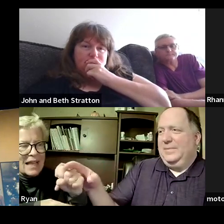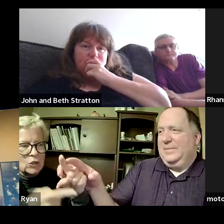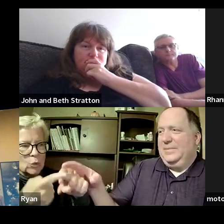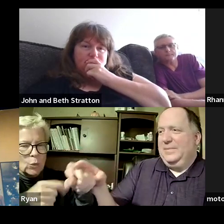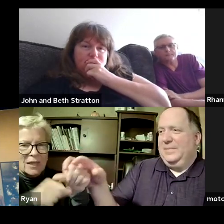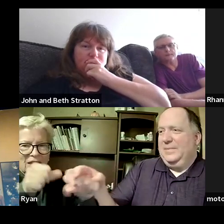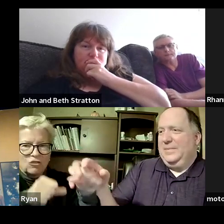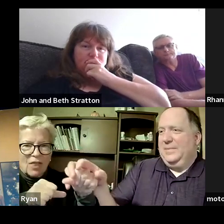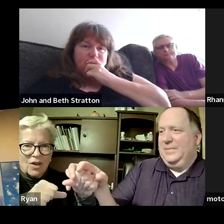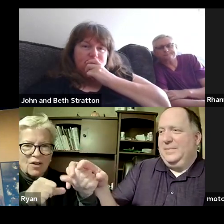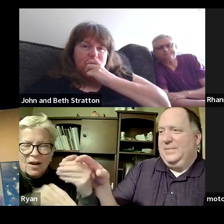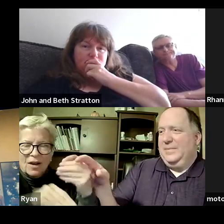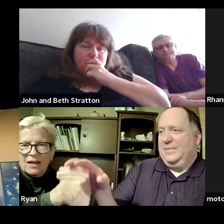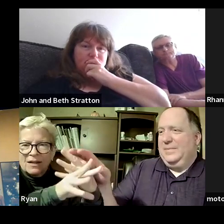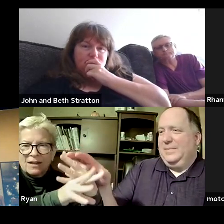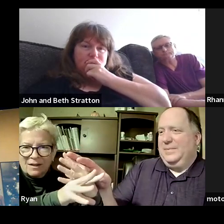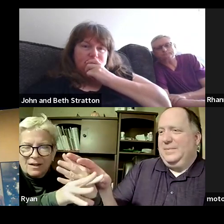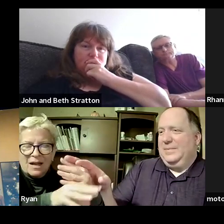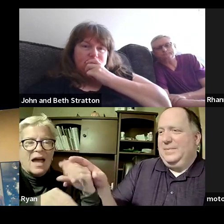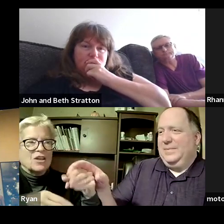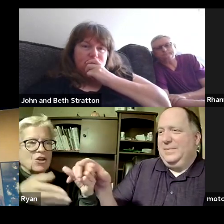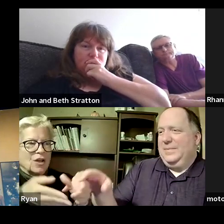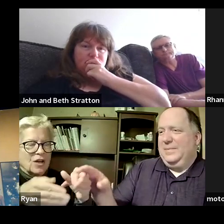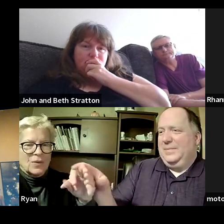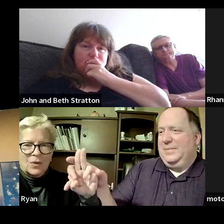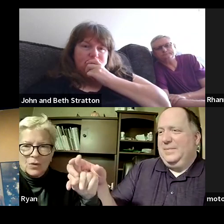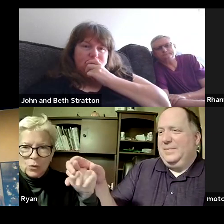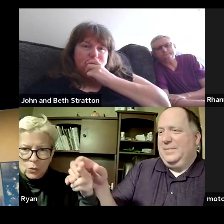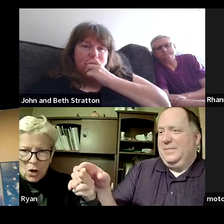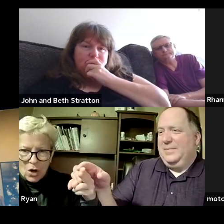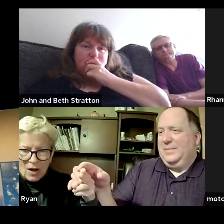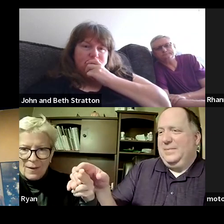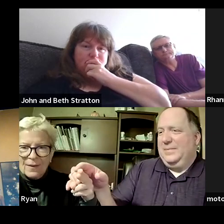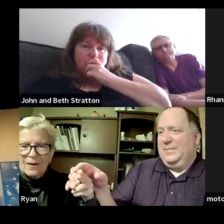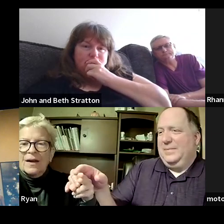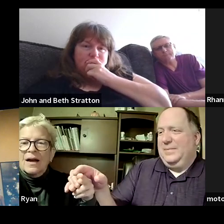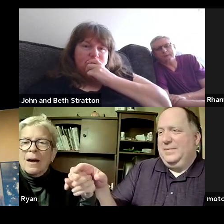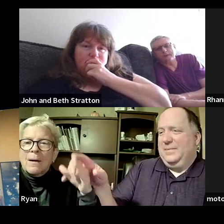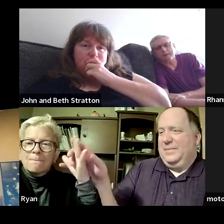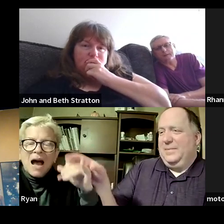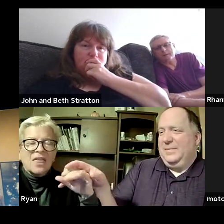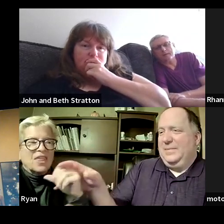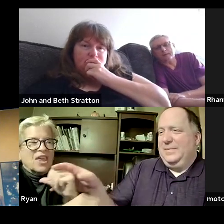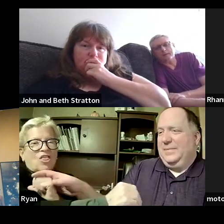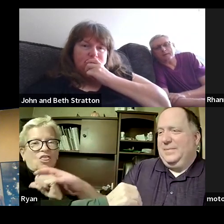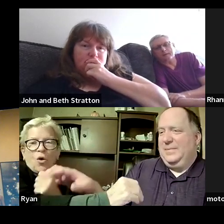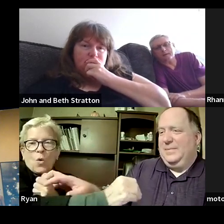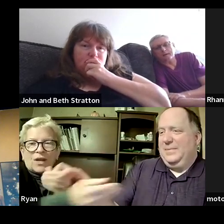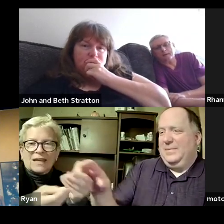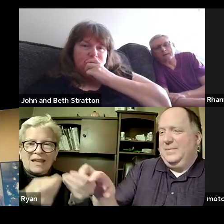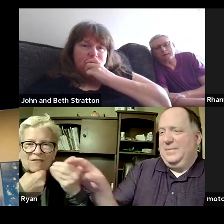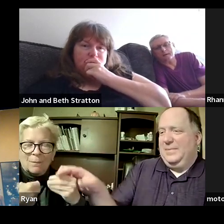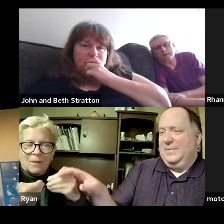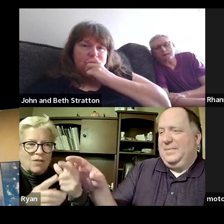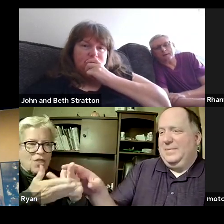remotely in provo utah in our health and justice building i now get to say this by the authority vested in me by the